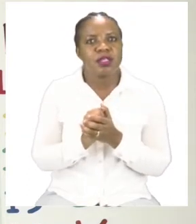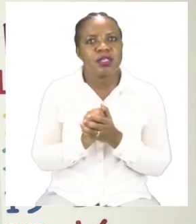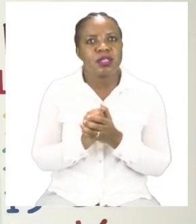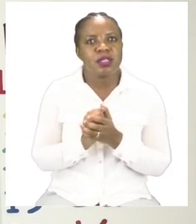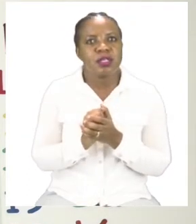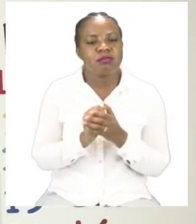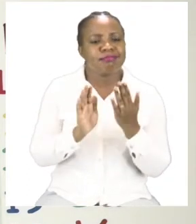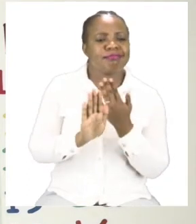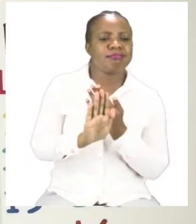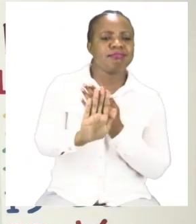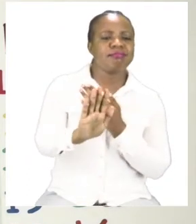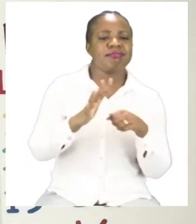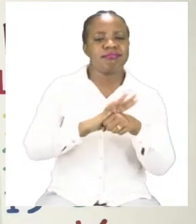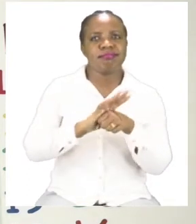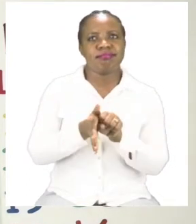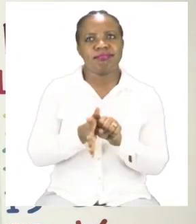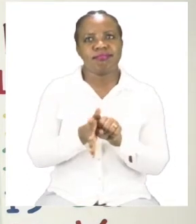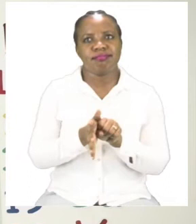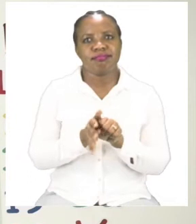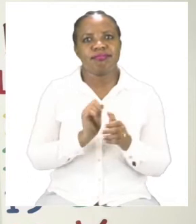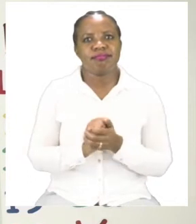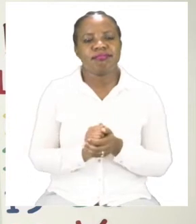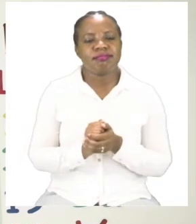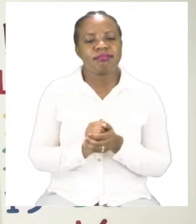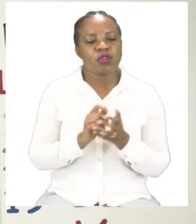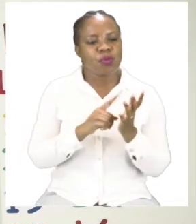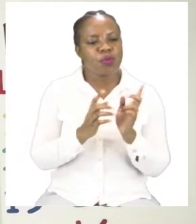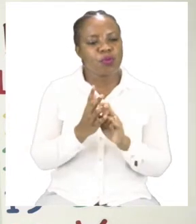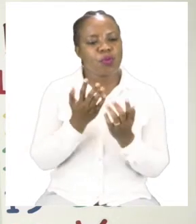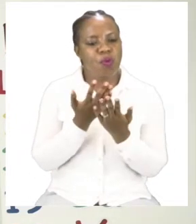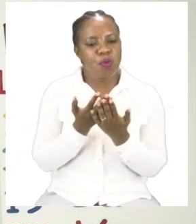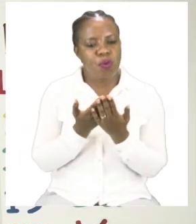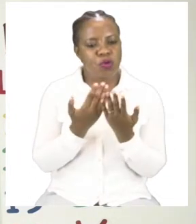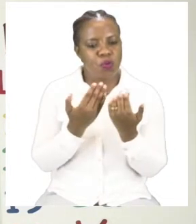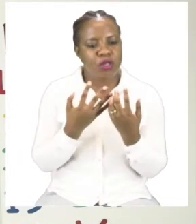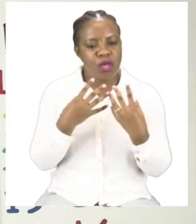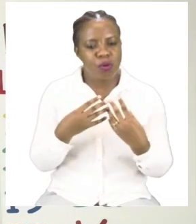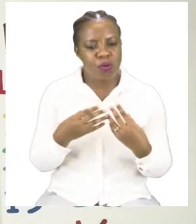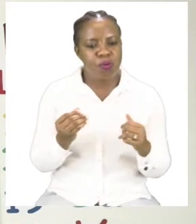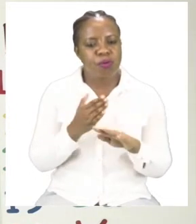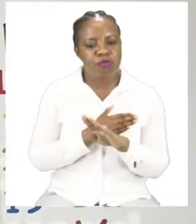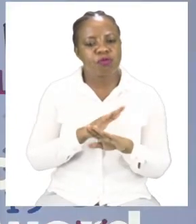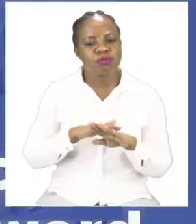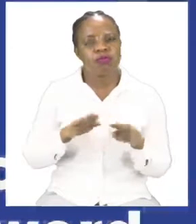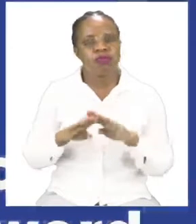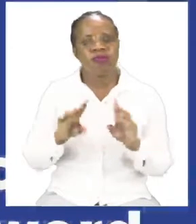away from coronavirus. Make sure your hands are dry before you touch anything else. Well done.